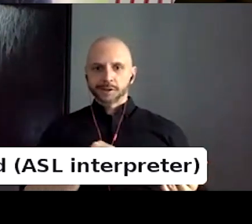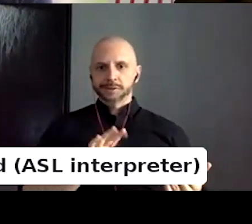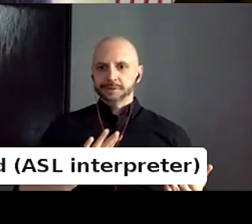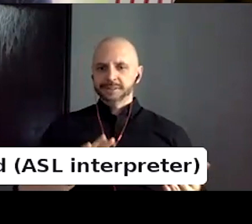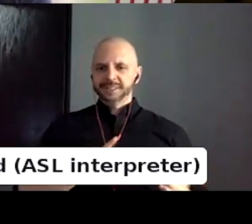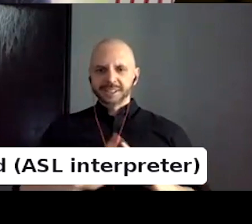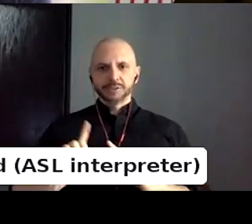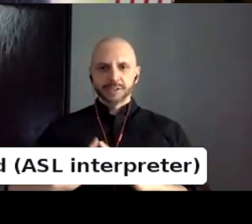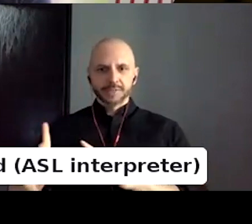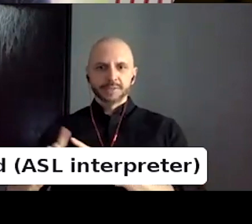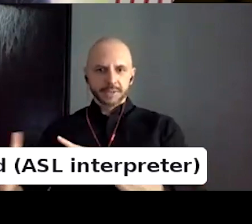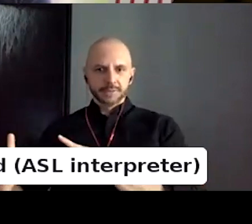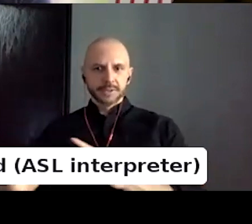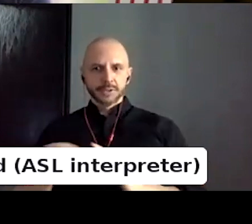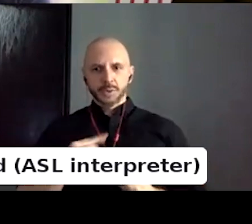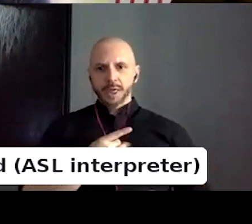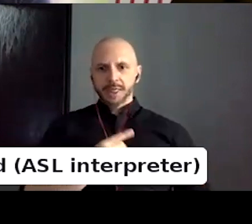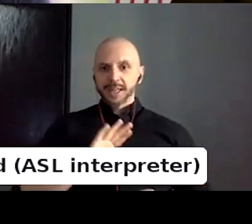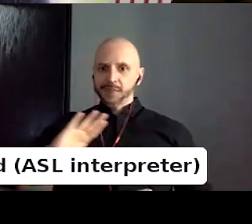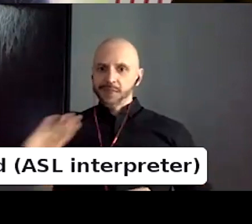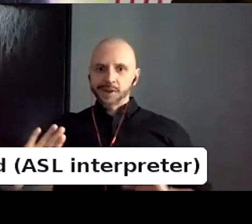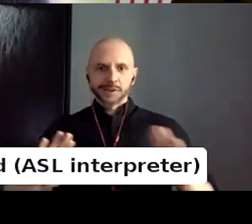through their design. So I'm glad that worked out.